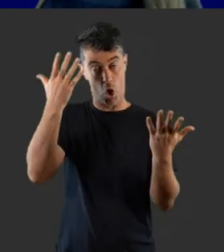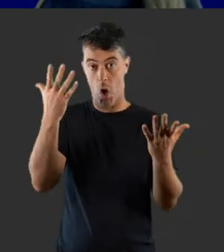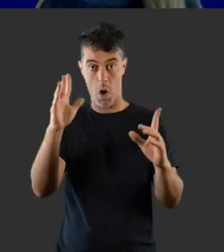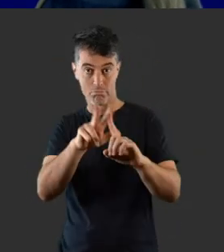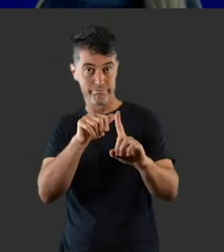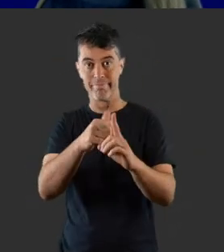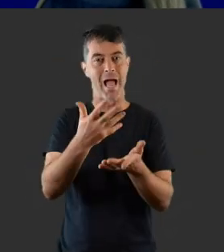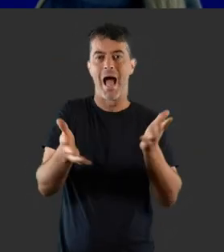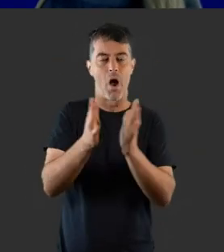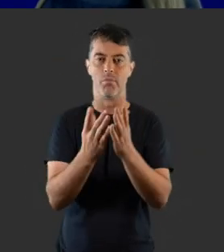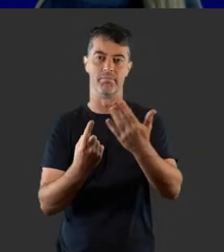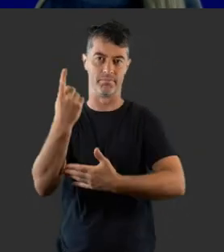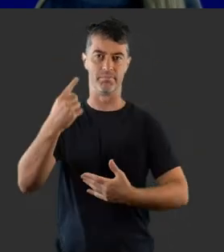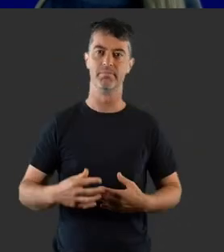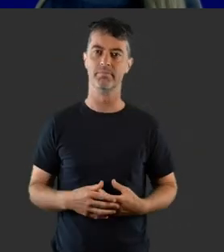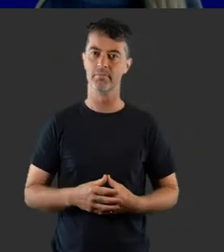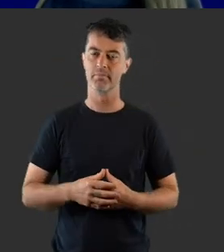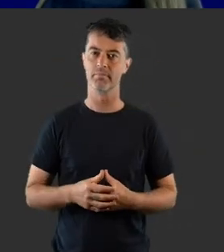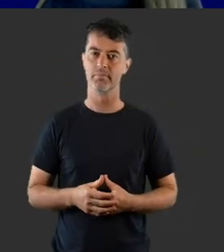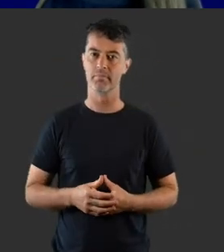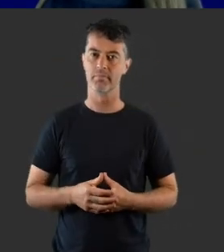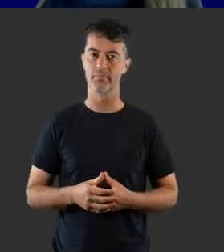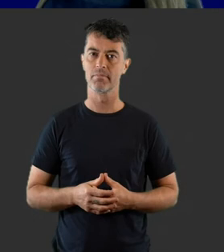losses with unknown cause.